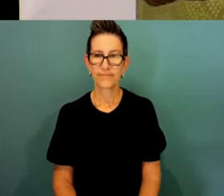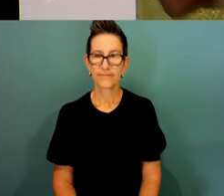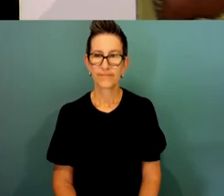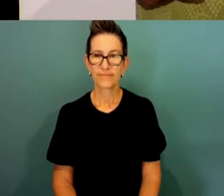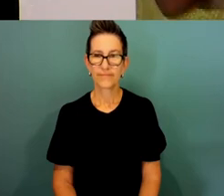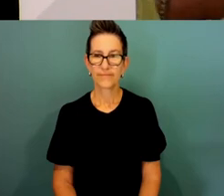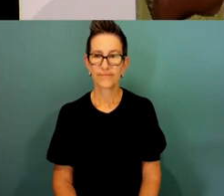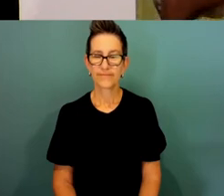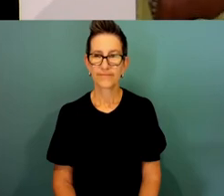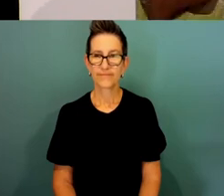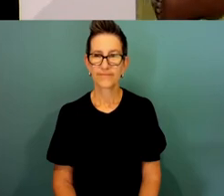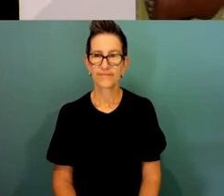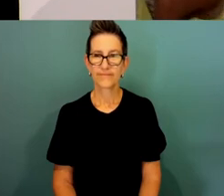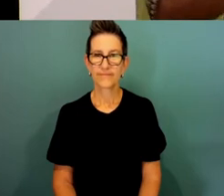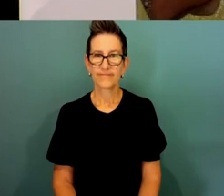I'm going to make a little